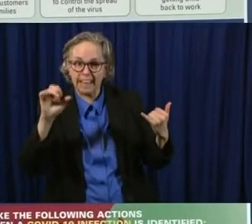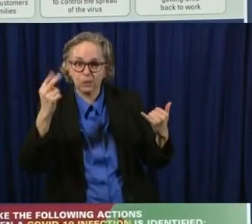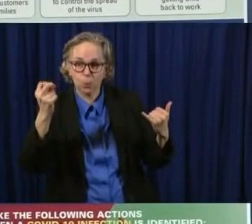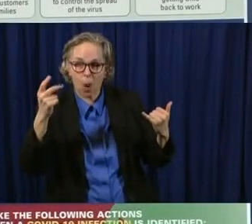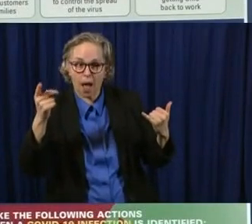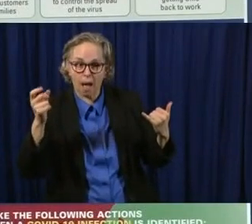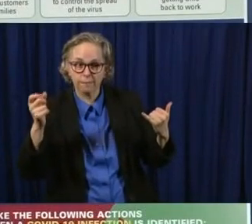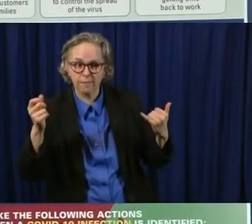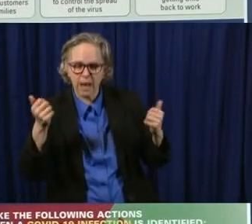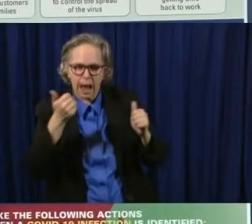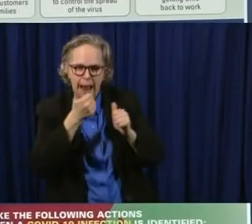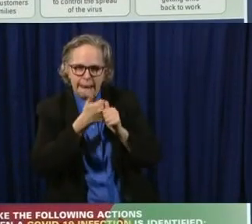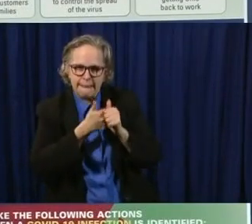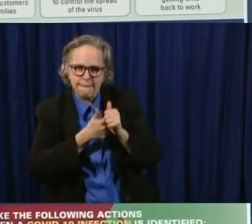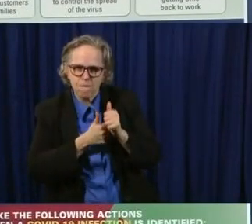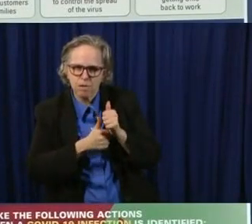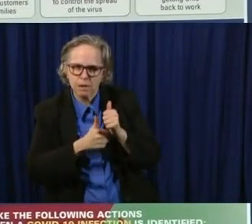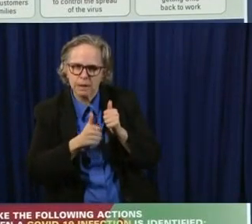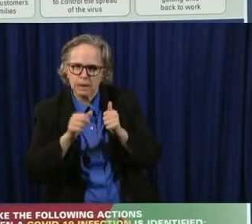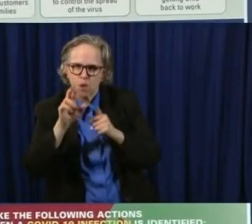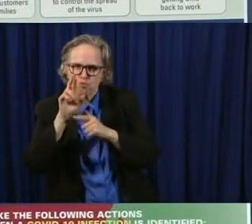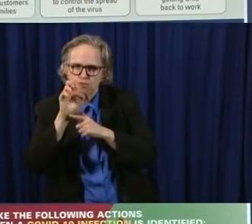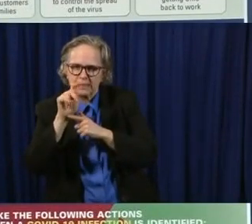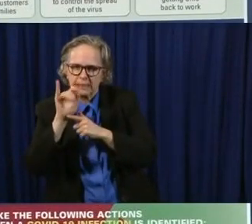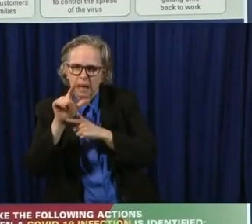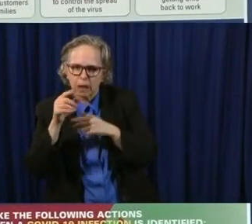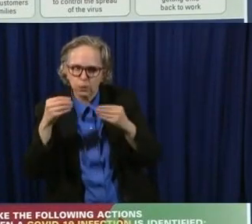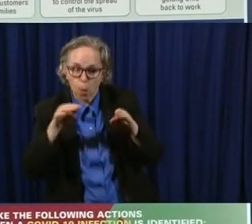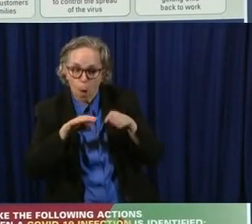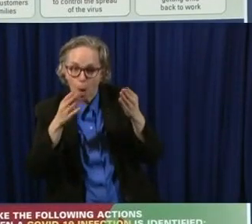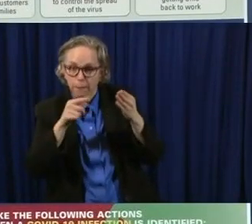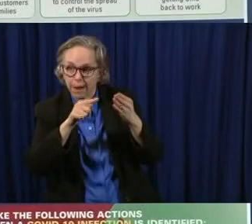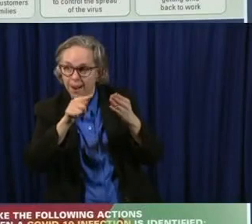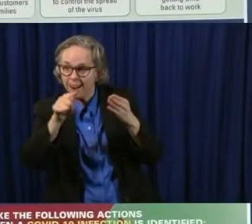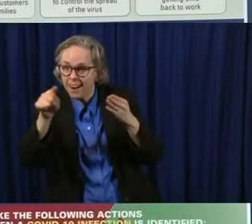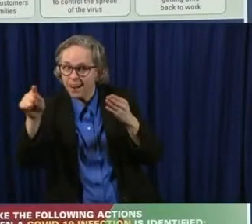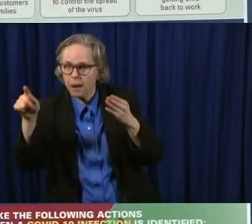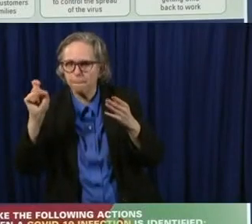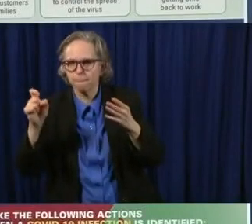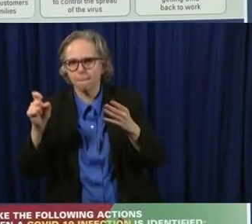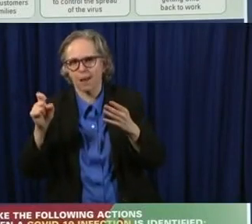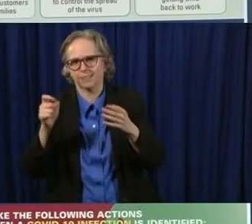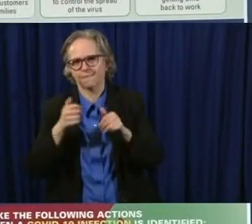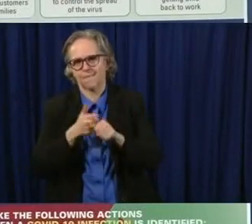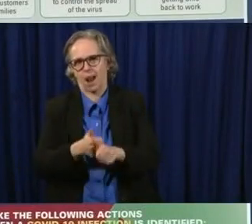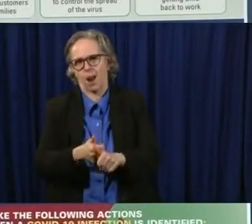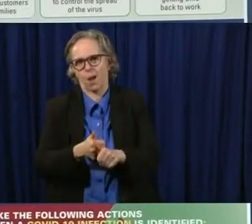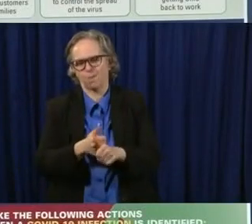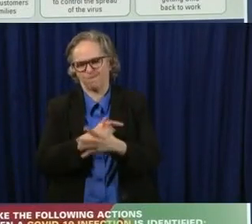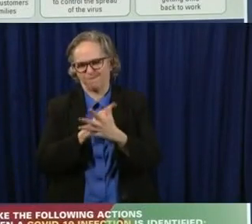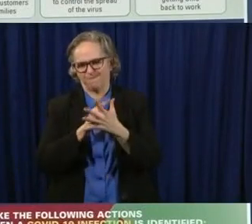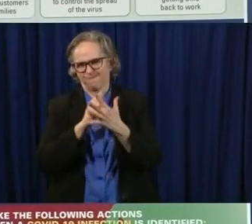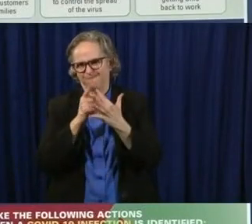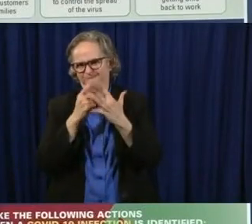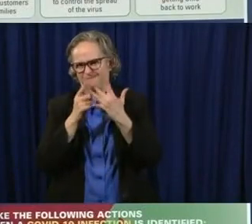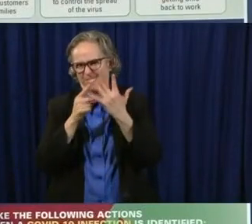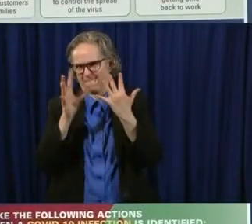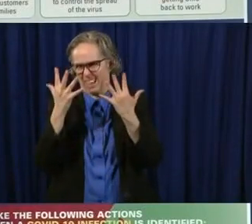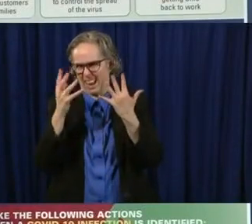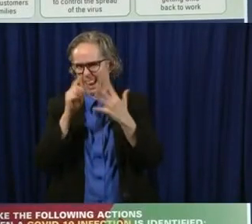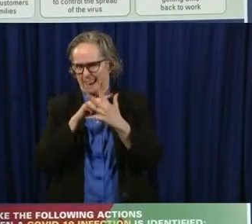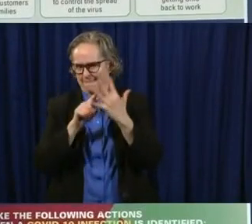retail outlet that is open will have to be able to follow, follow these, these particular protocols.